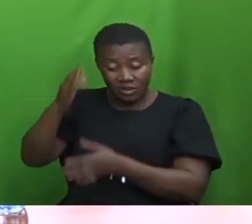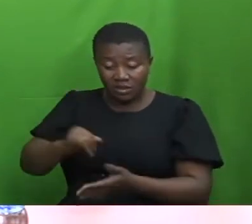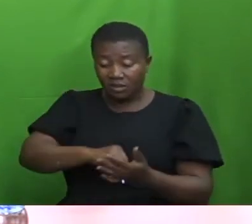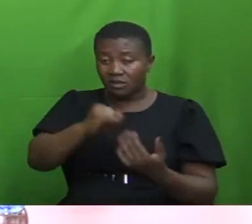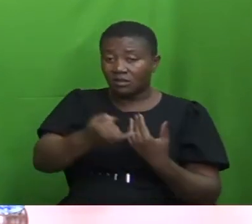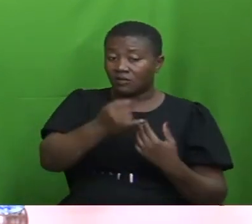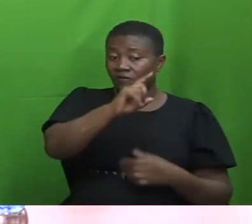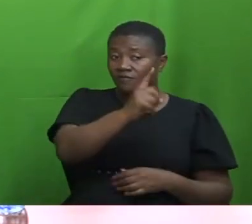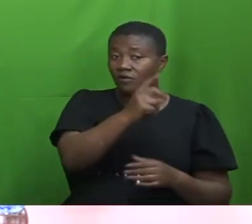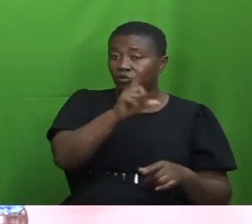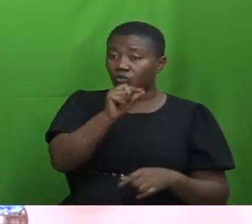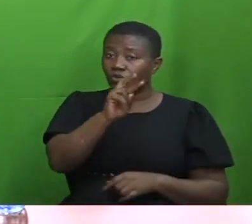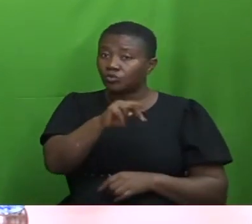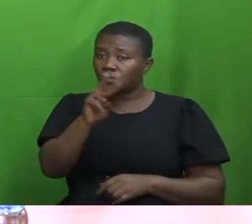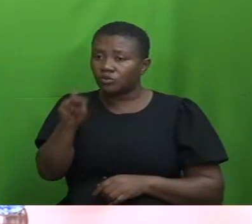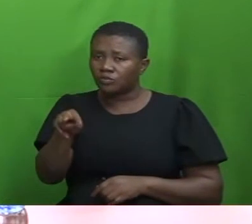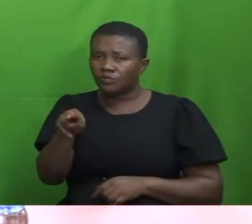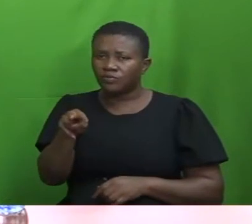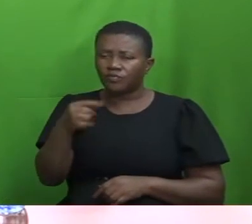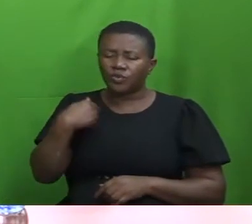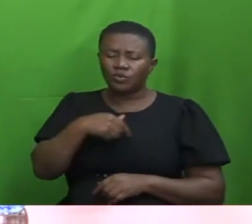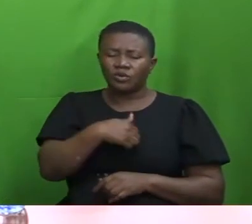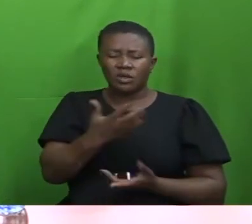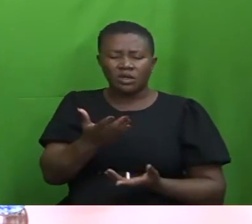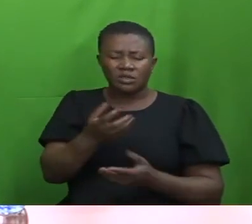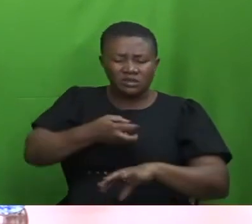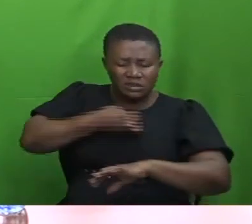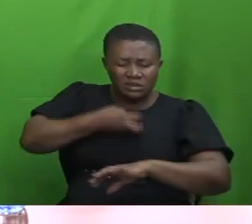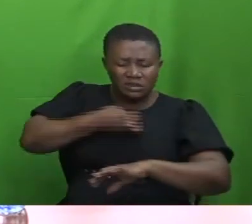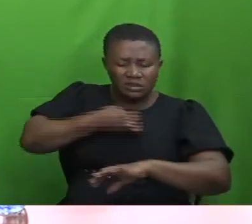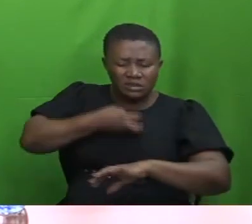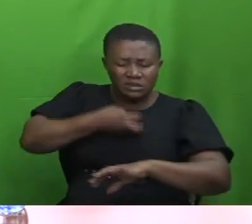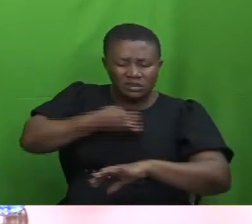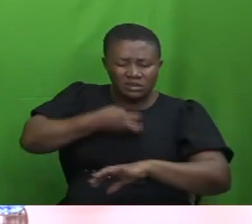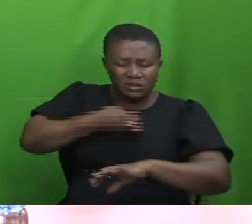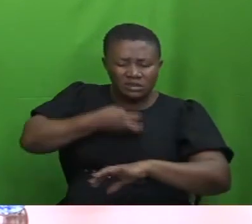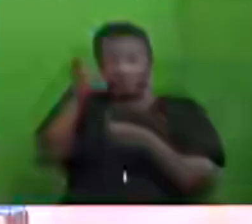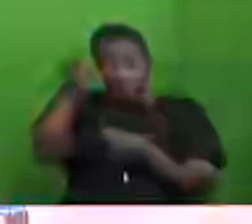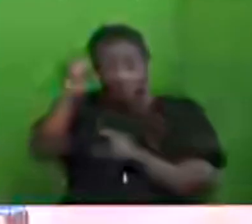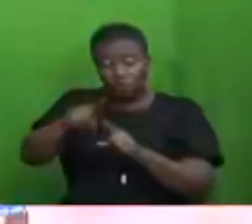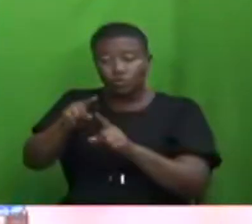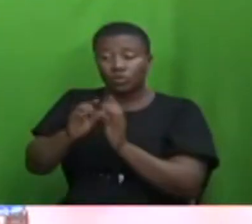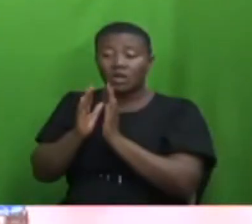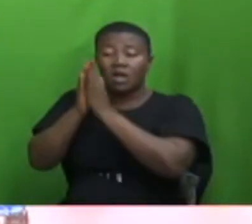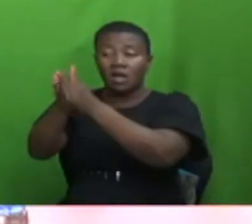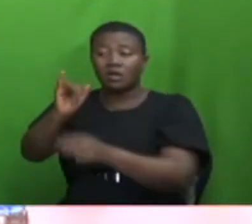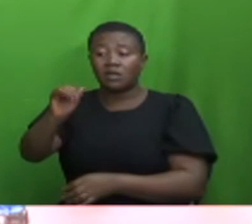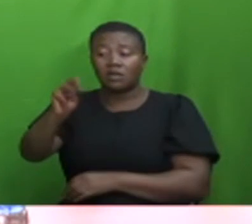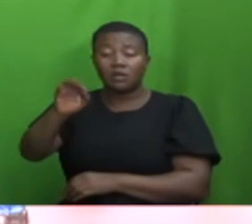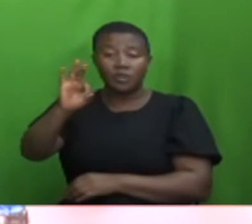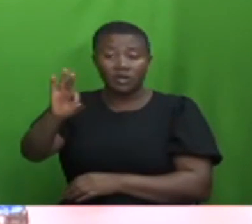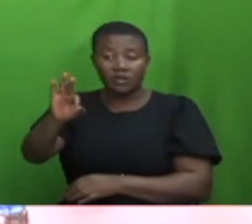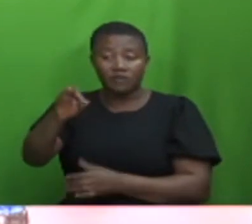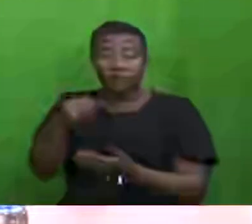we took what was then a difficult but necessary decision to request support from the IMF to implement our